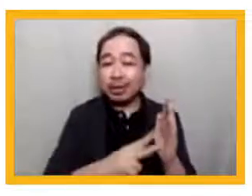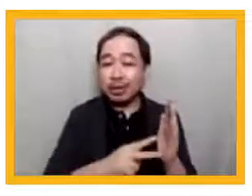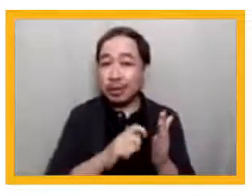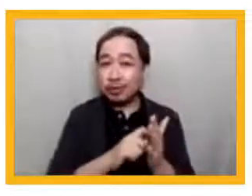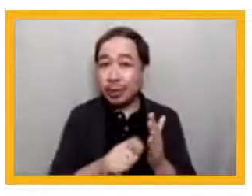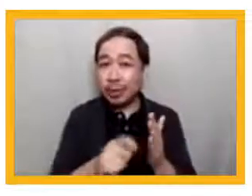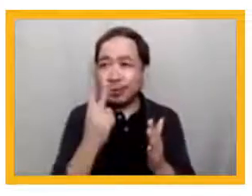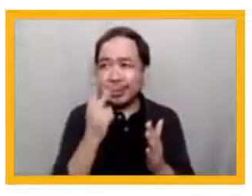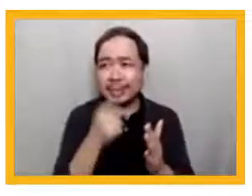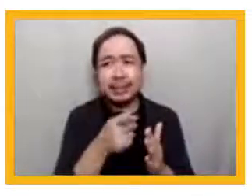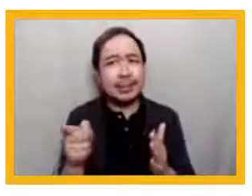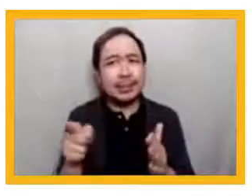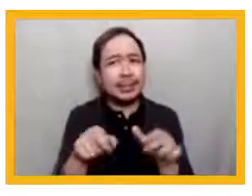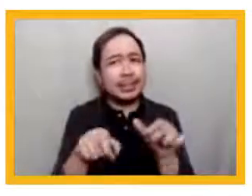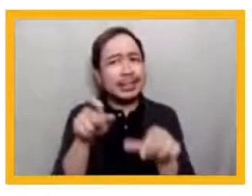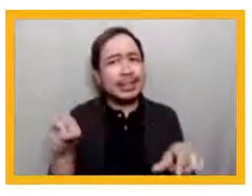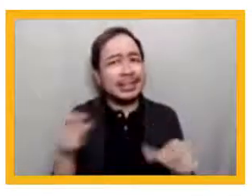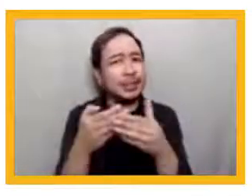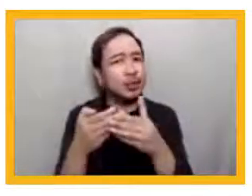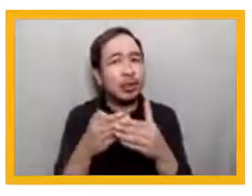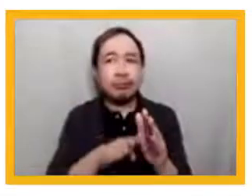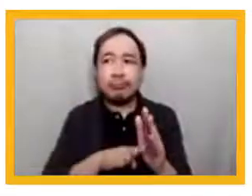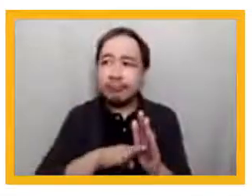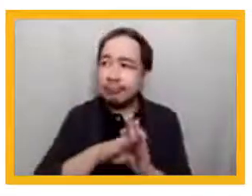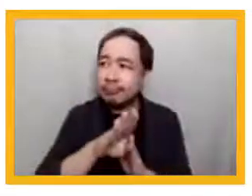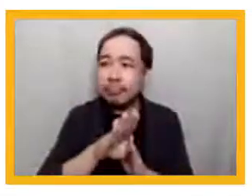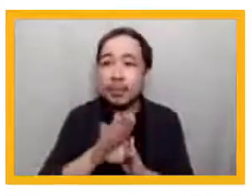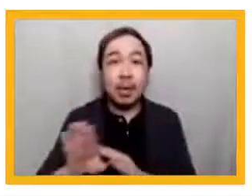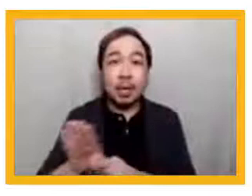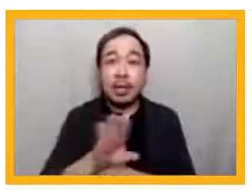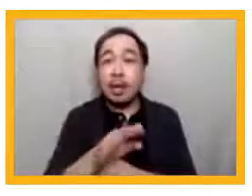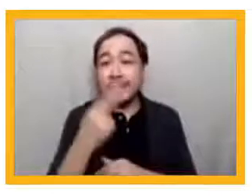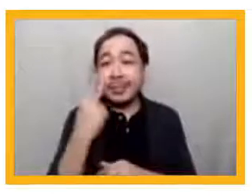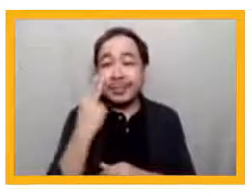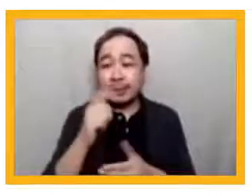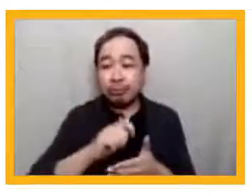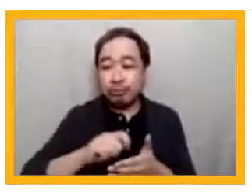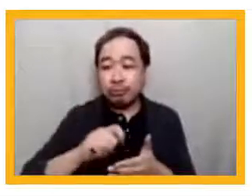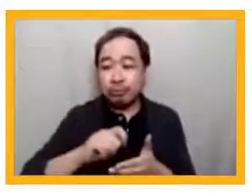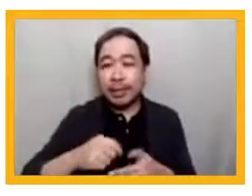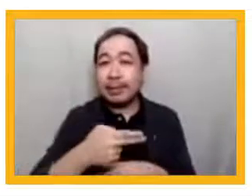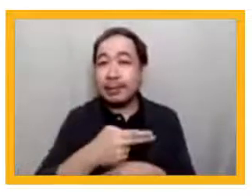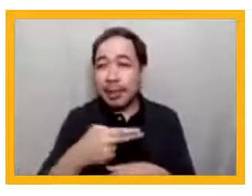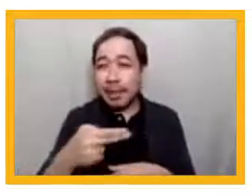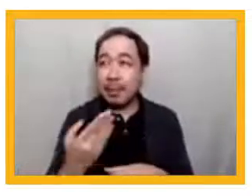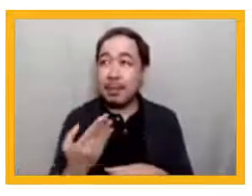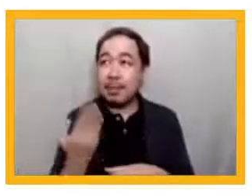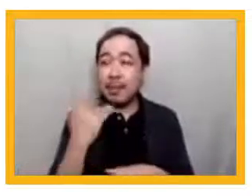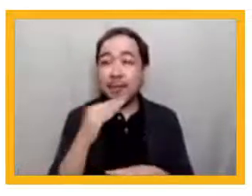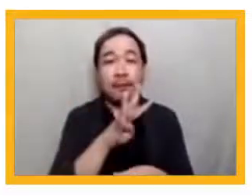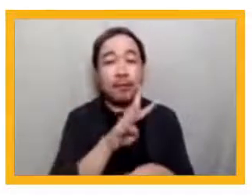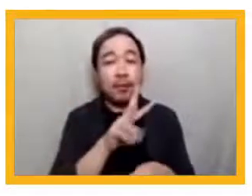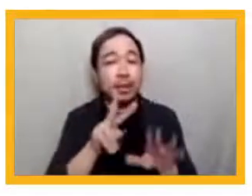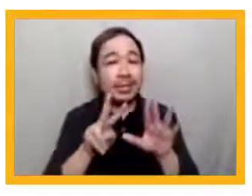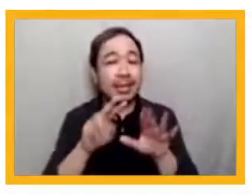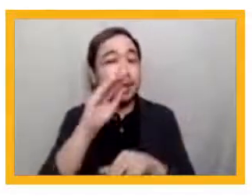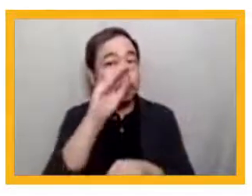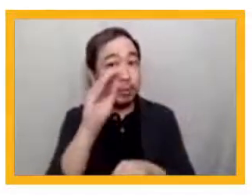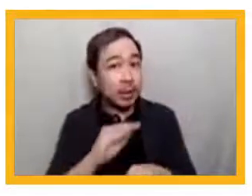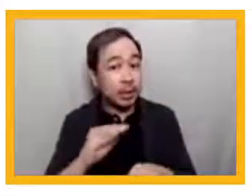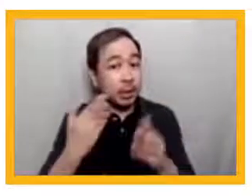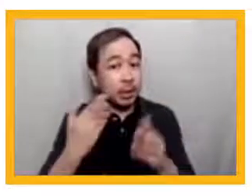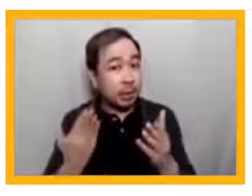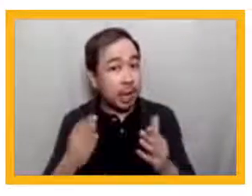four domains that we monitor. Letter names improved from a baseline average of 47% to an end line of 71%.